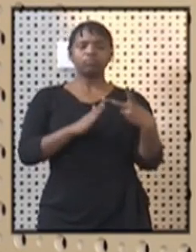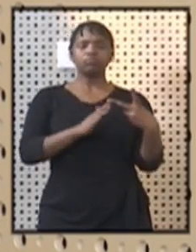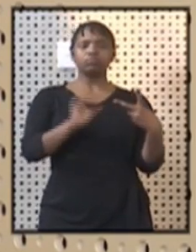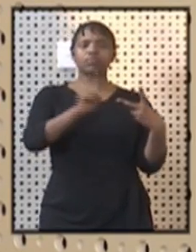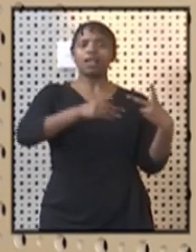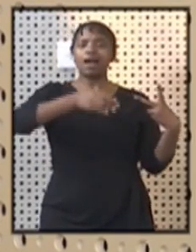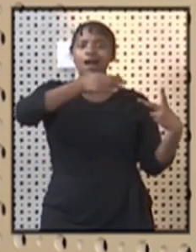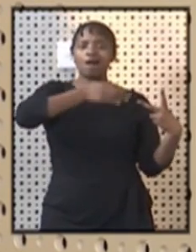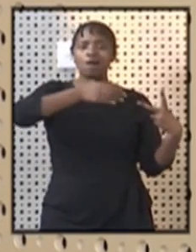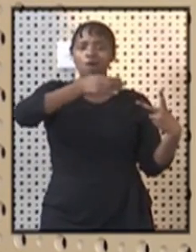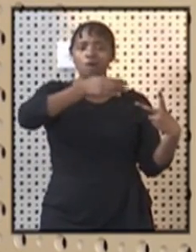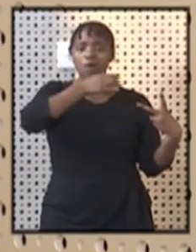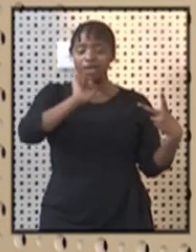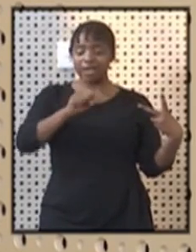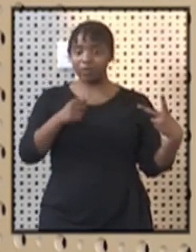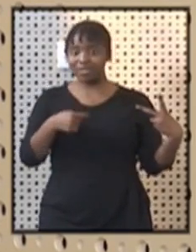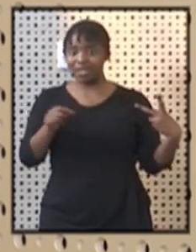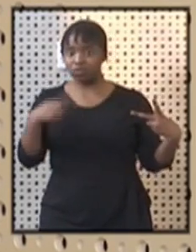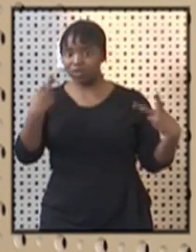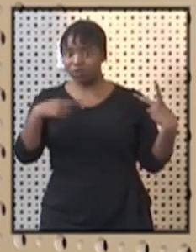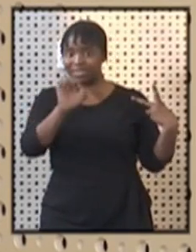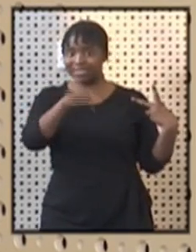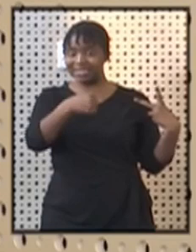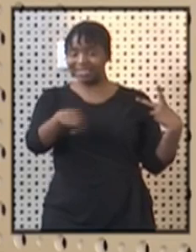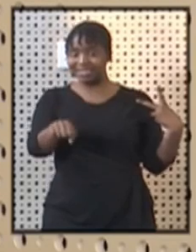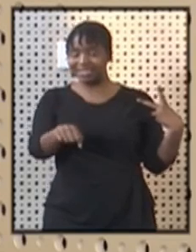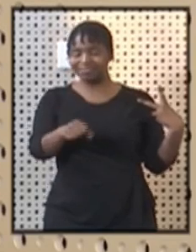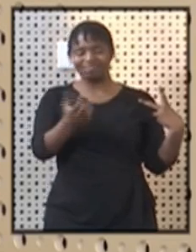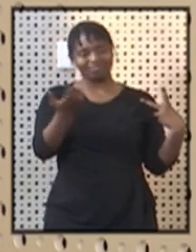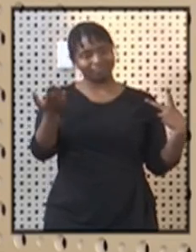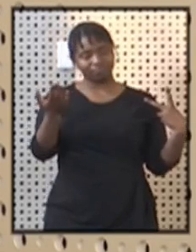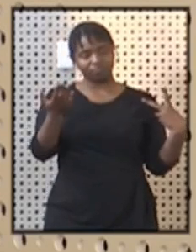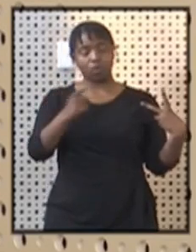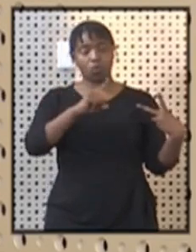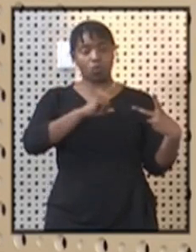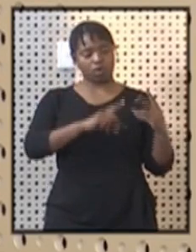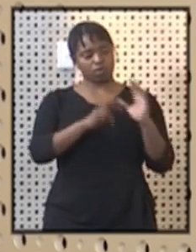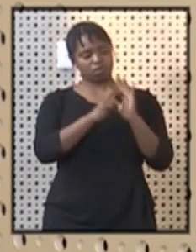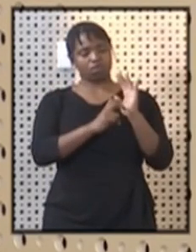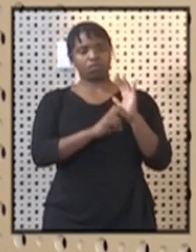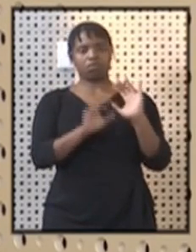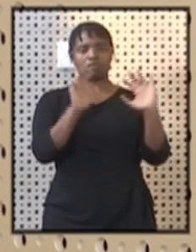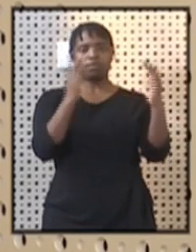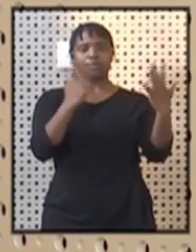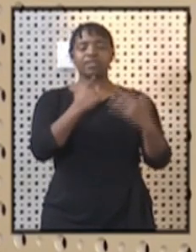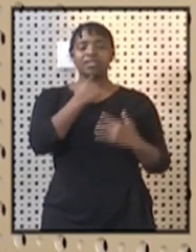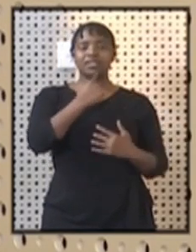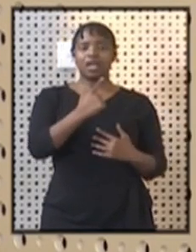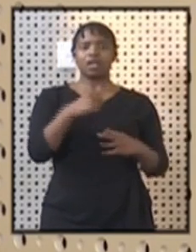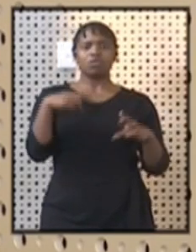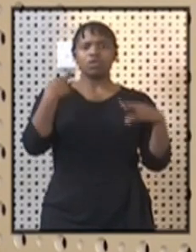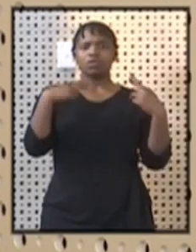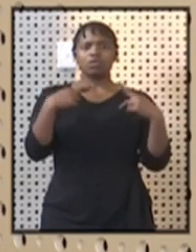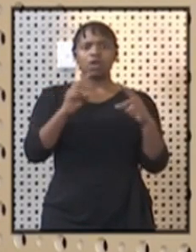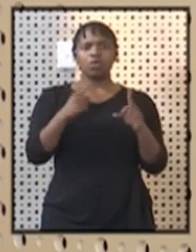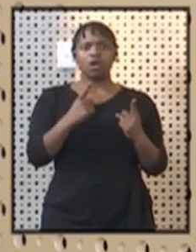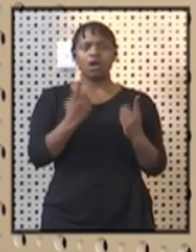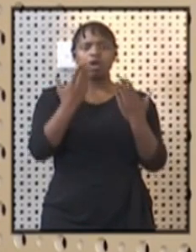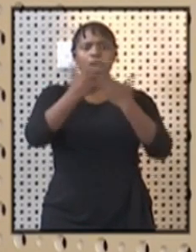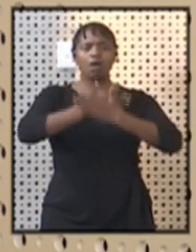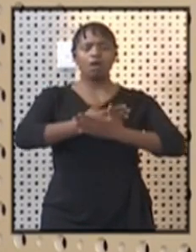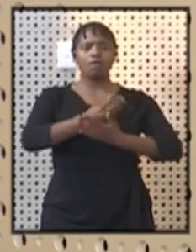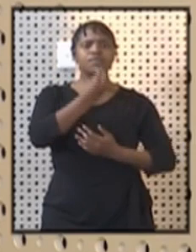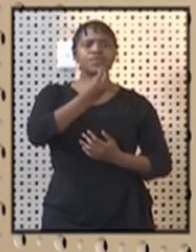alcohol sale. To comply with the current keyfew regulations, restaurants are unable to serve dinner to their